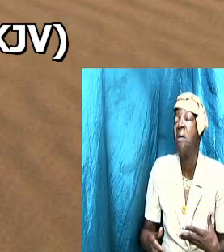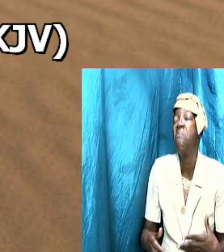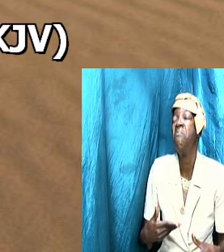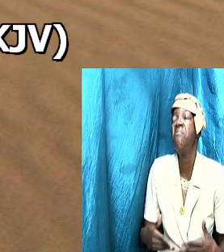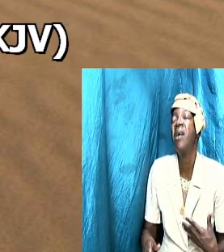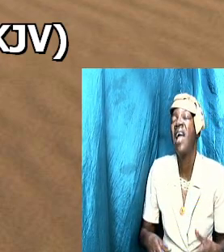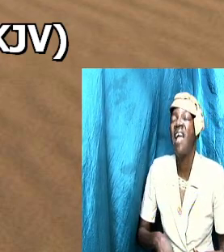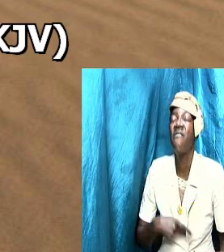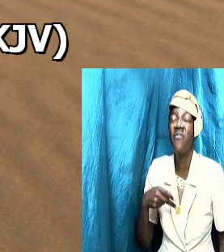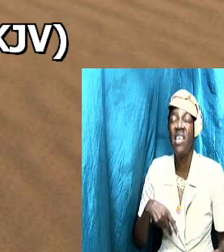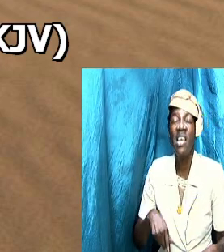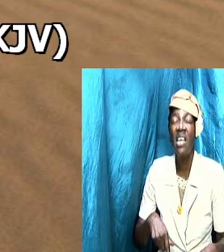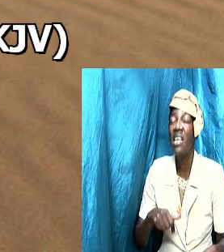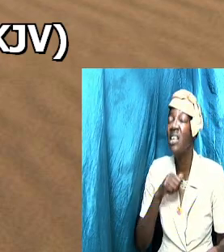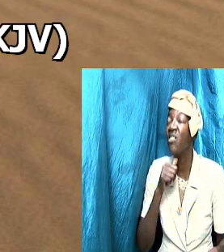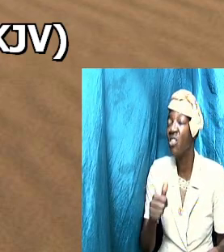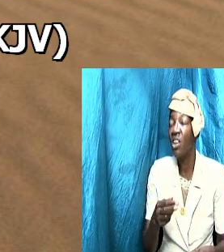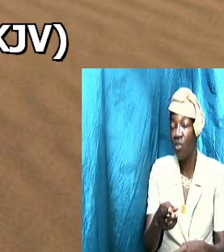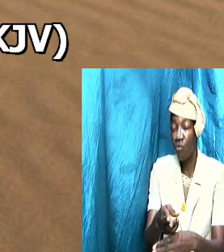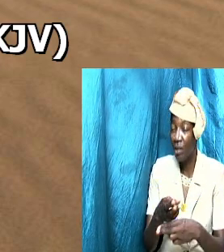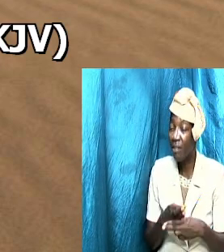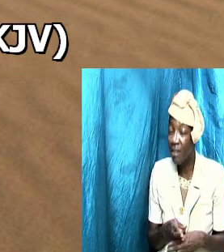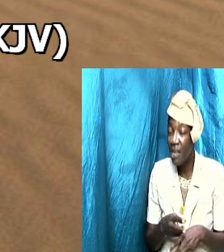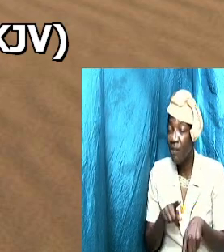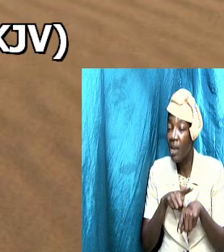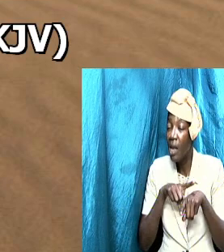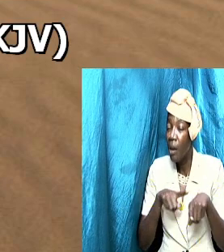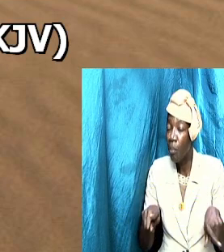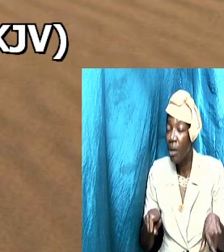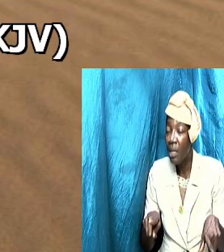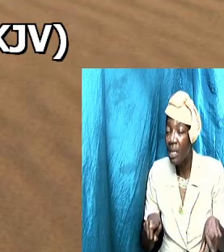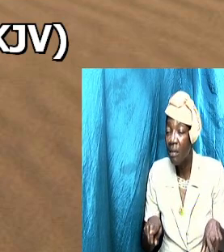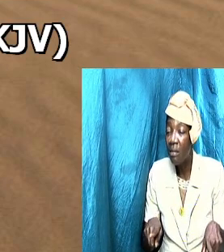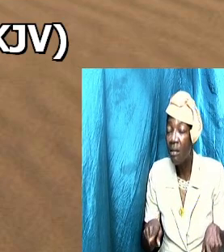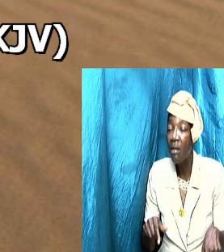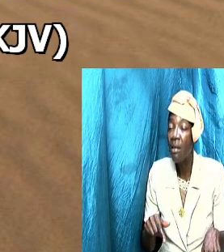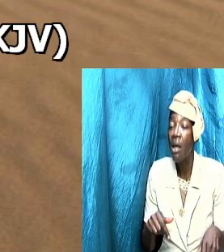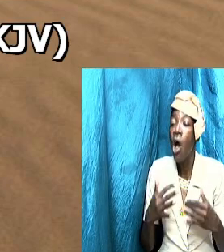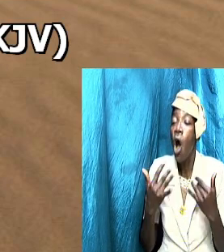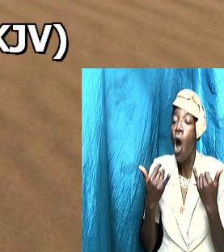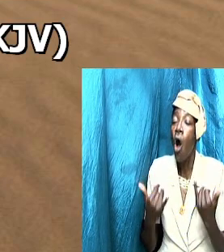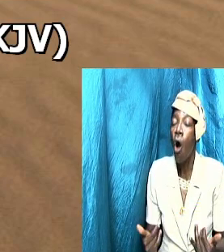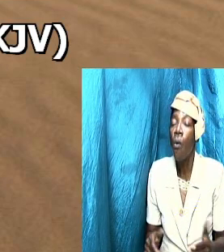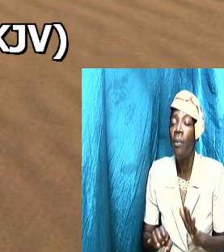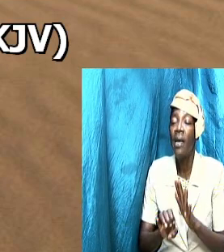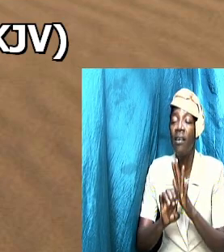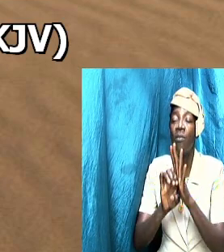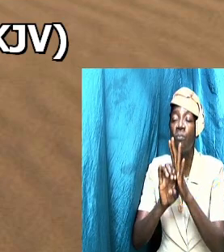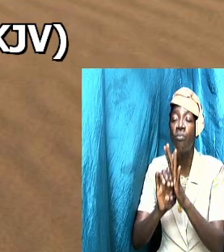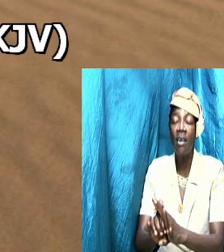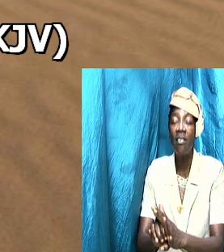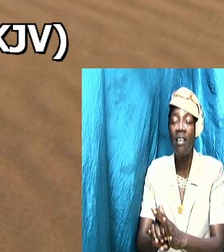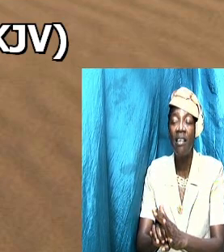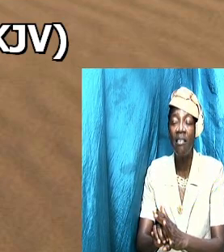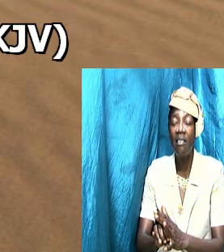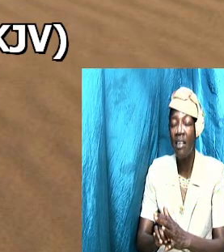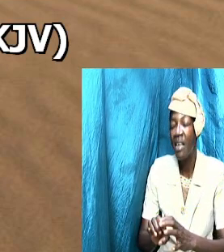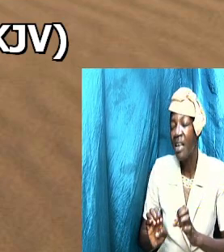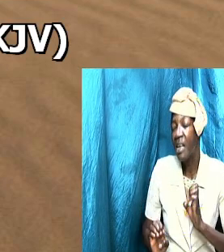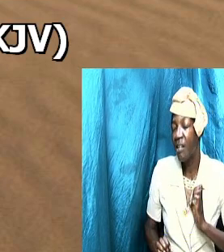it but he's receiving it it is just that how he expresses emotion because he is a man